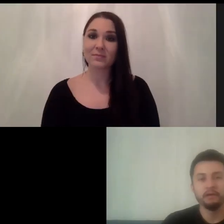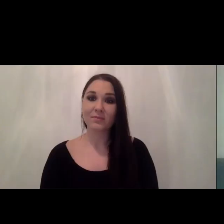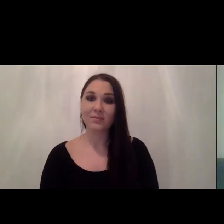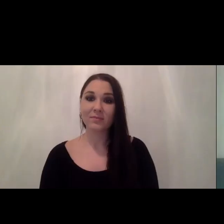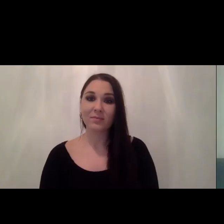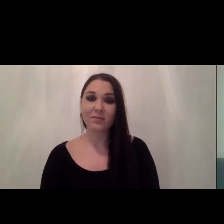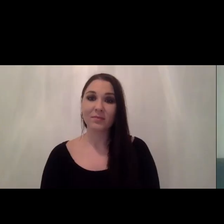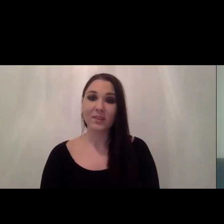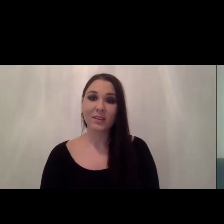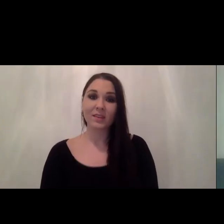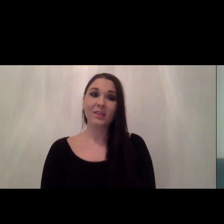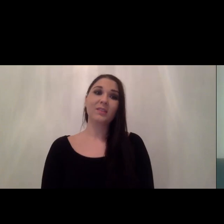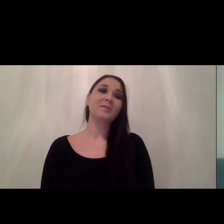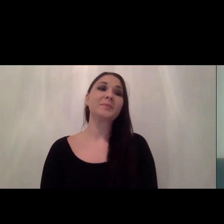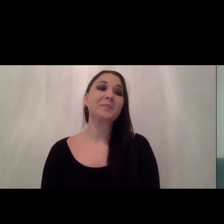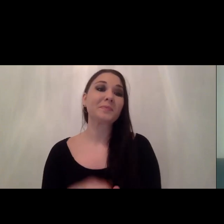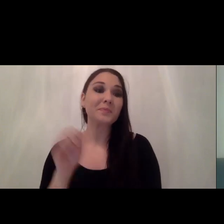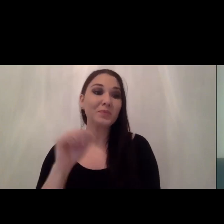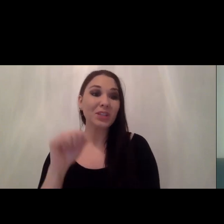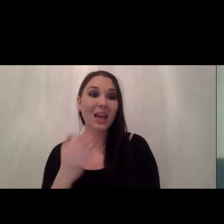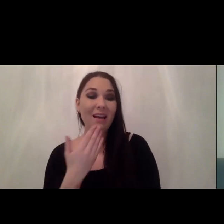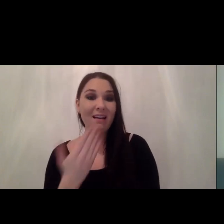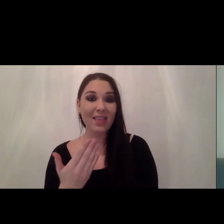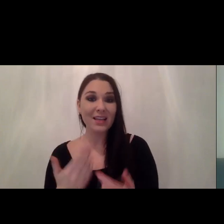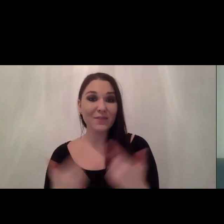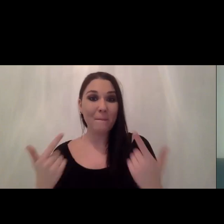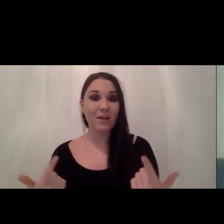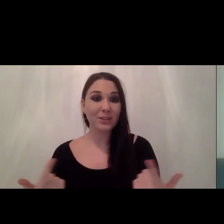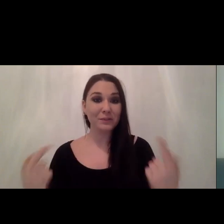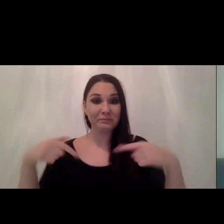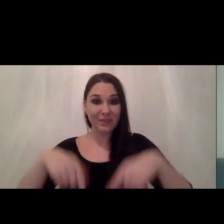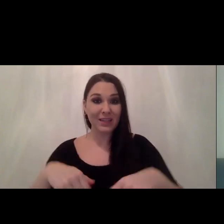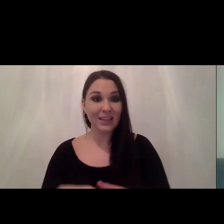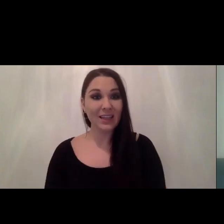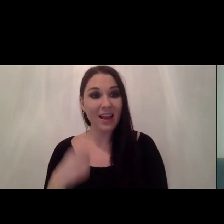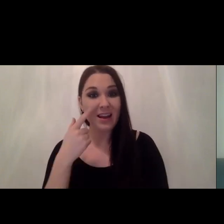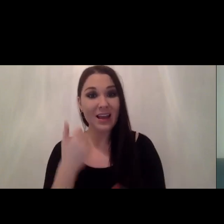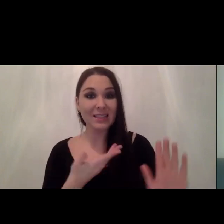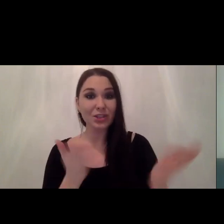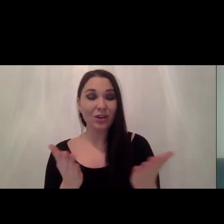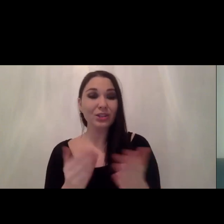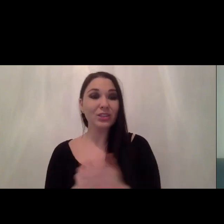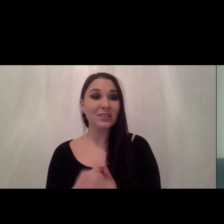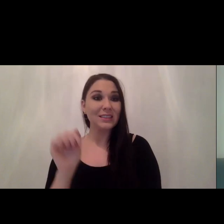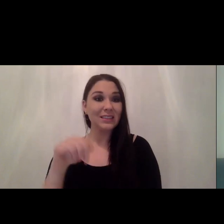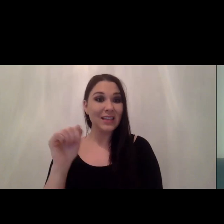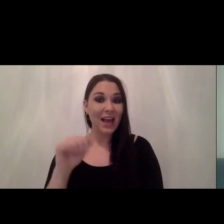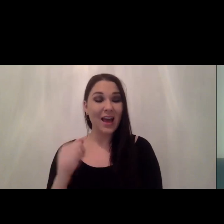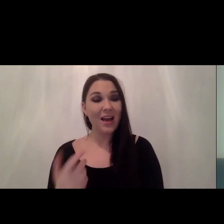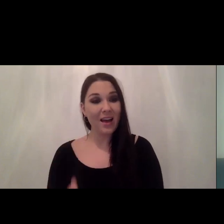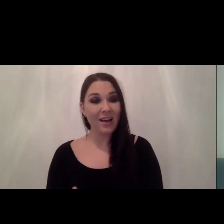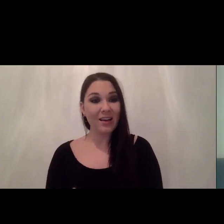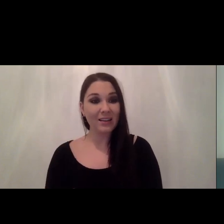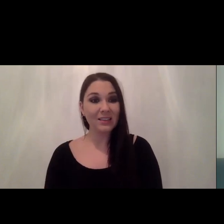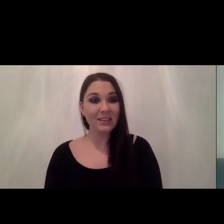Yep well Antonio thanks a lot thanks a lot for having me. Nice introduction and yeah let's get